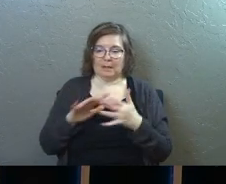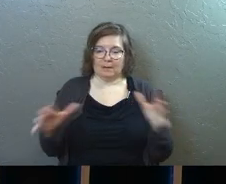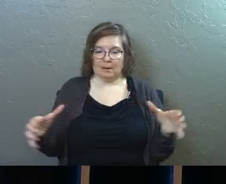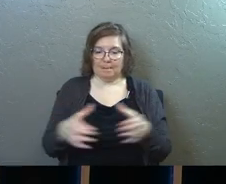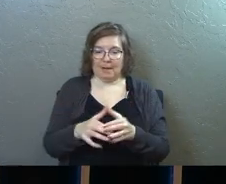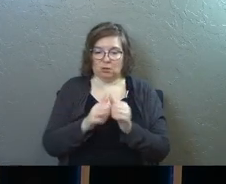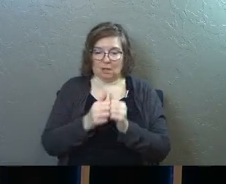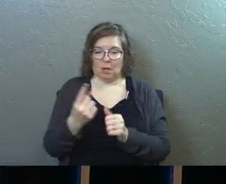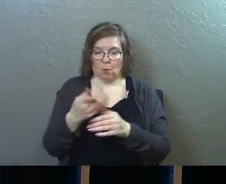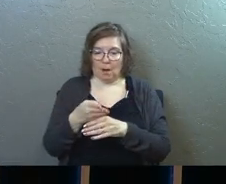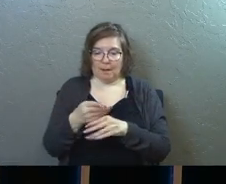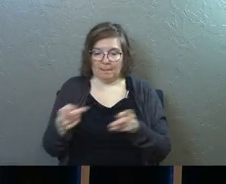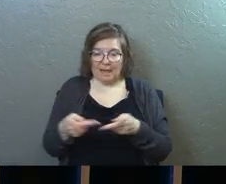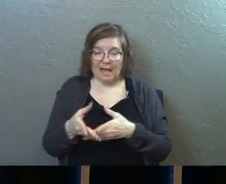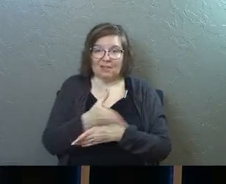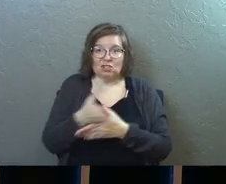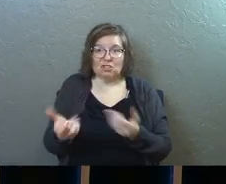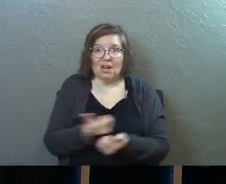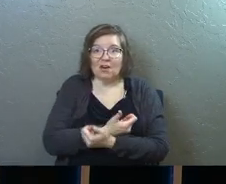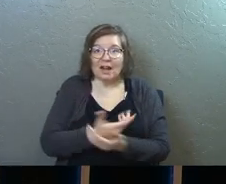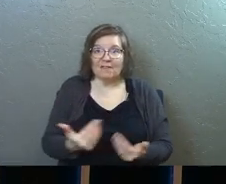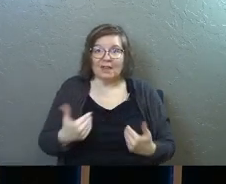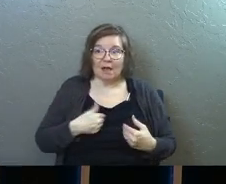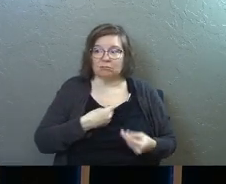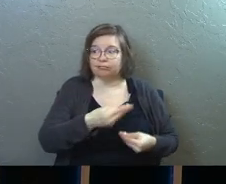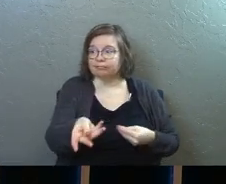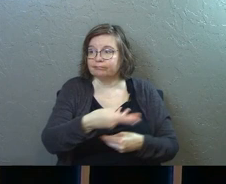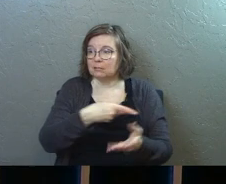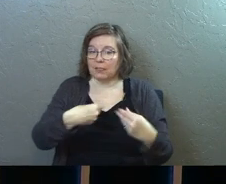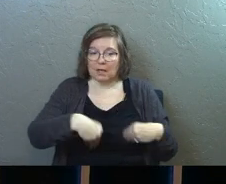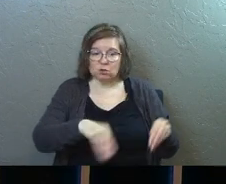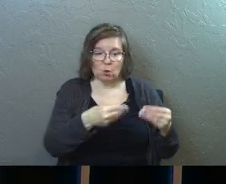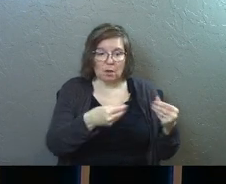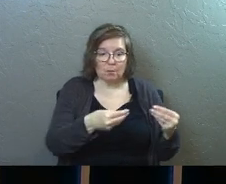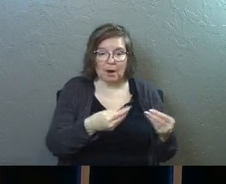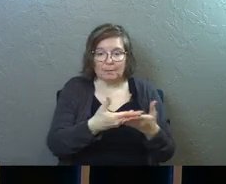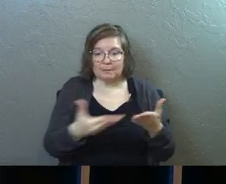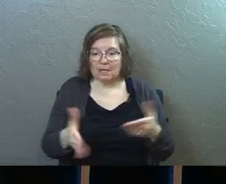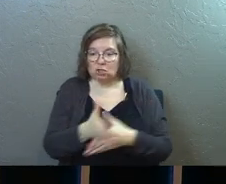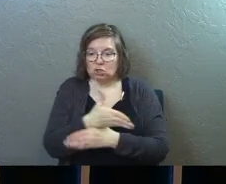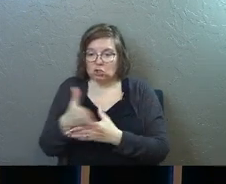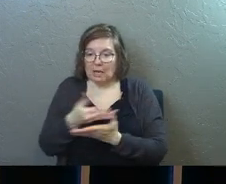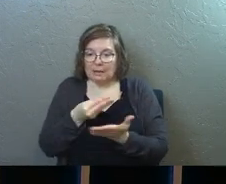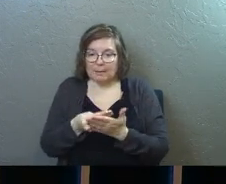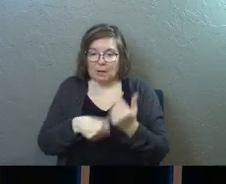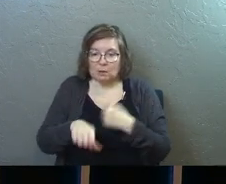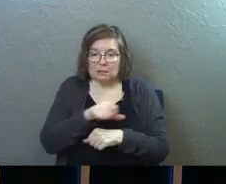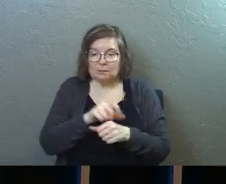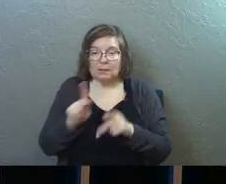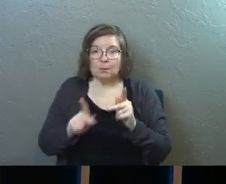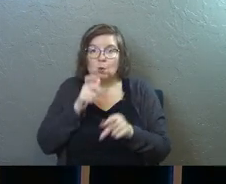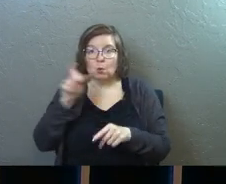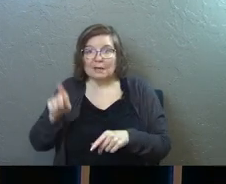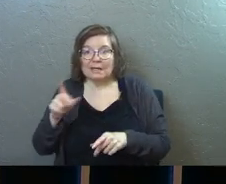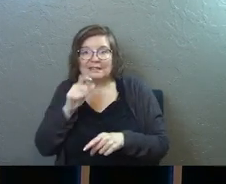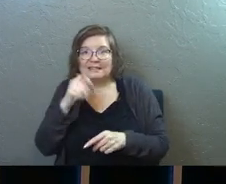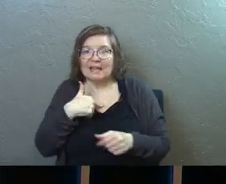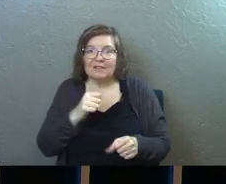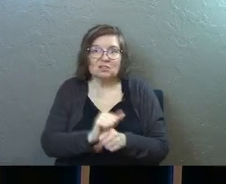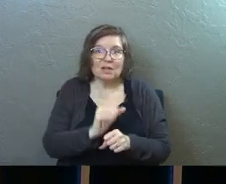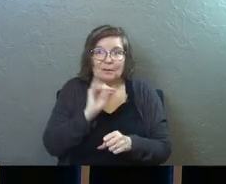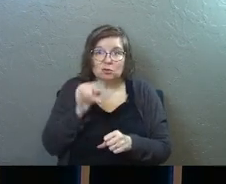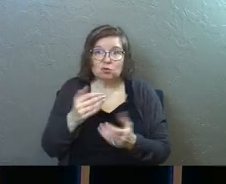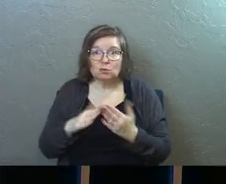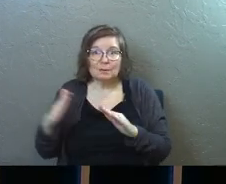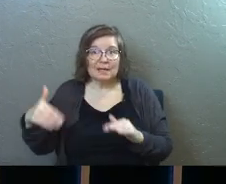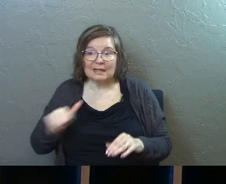in one place and they shared everything that they had. They sold their property and possessions and shared the money with those in needs because they didn't have jobs